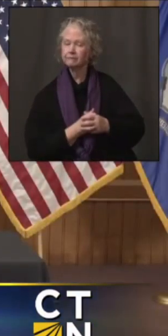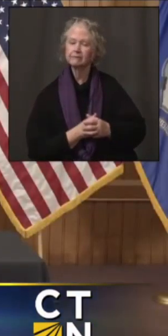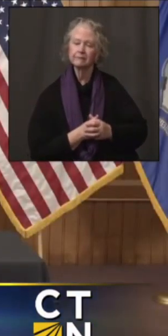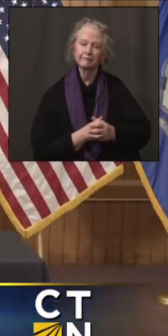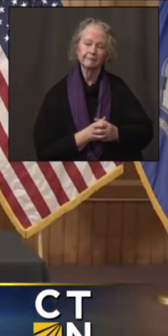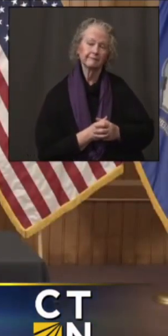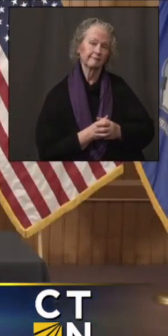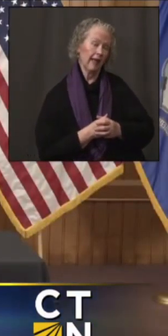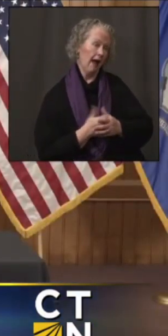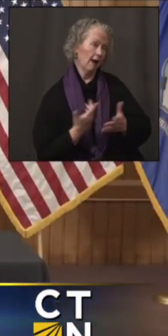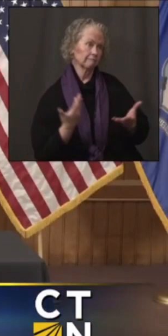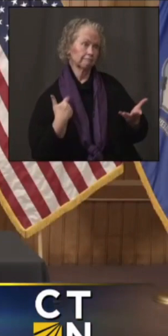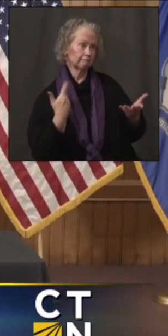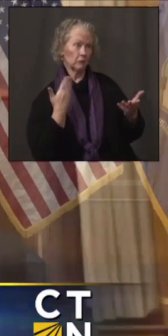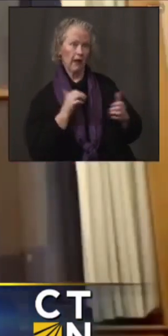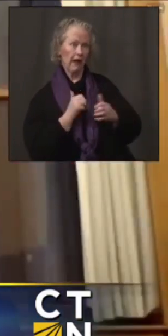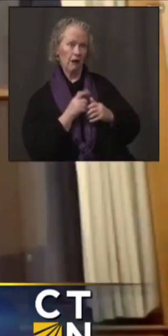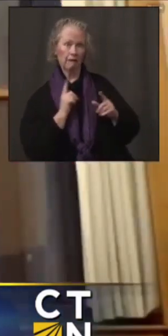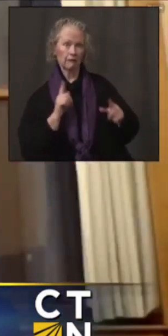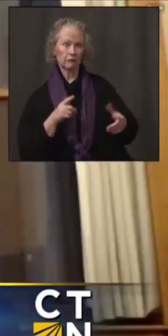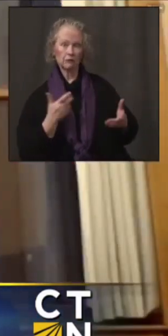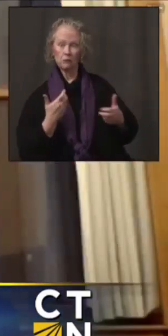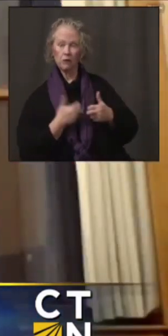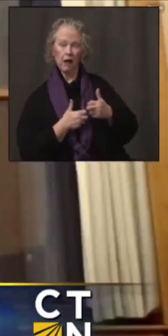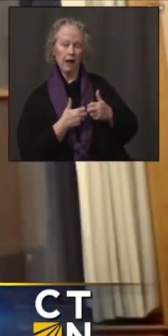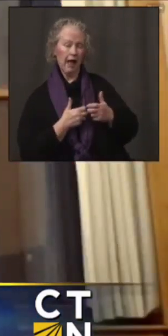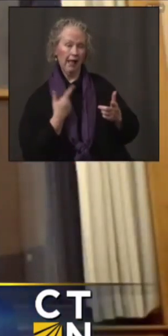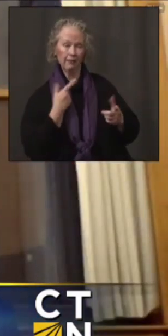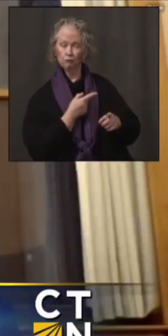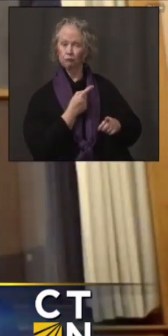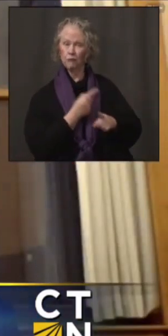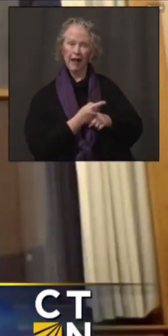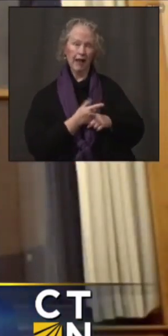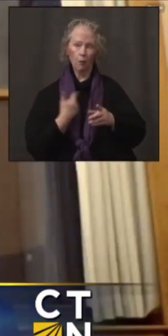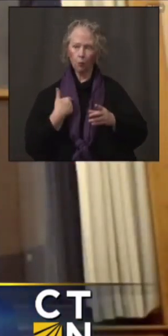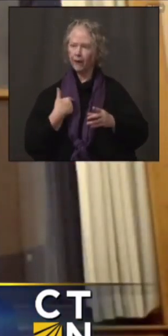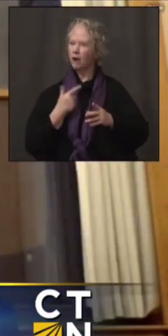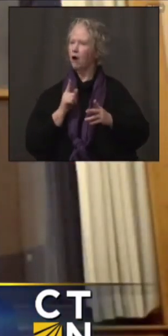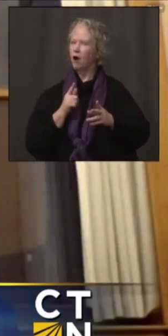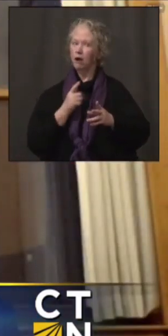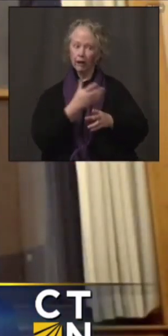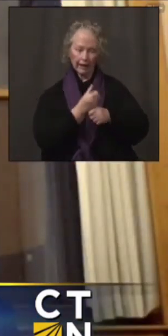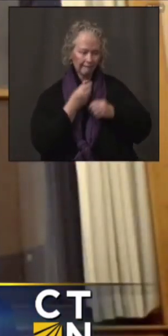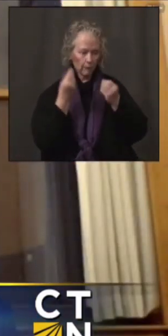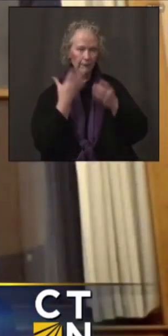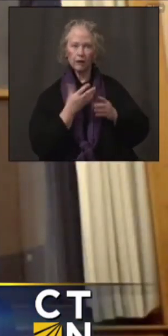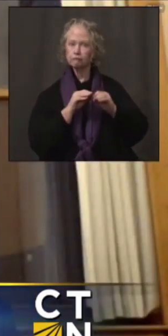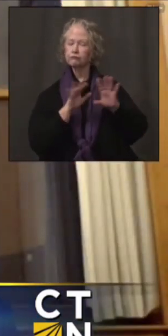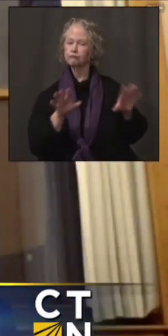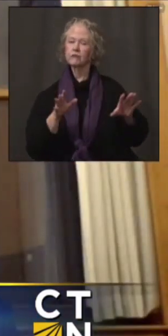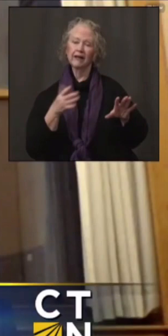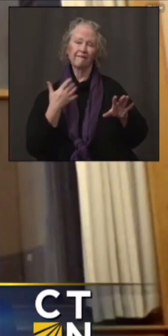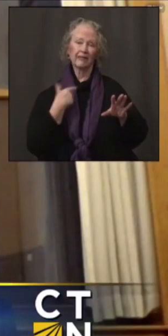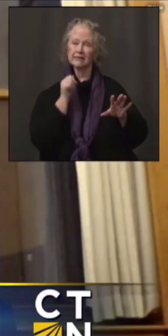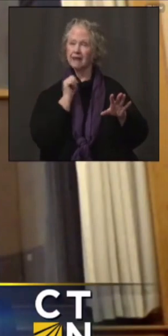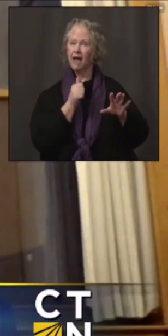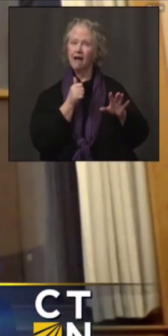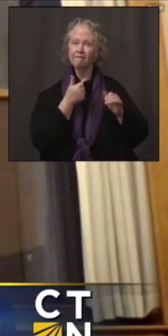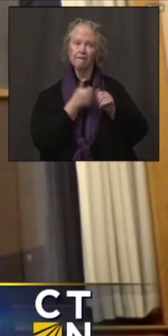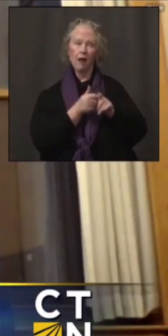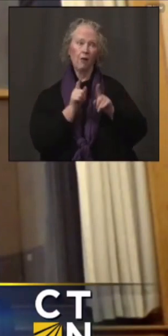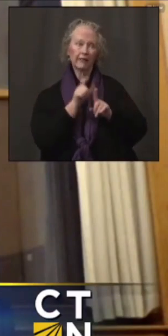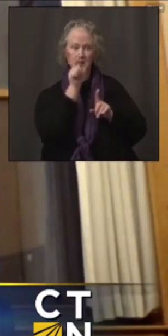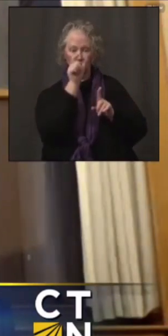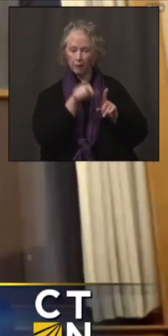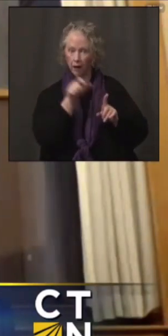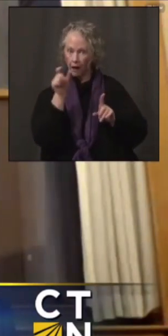I'm not sure. Um, I think the answer was right on governor. mean, look, we're putting out a lot of data. If it's not in the same column formats or something, you know, I guess we could,